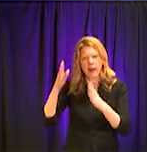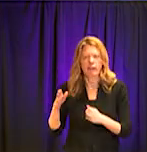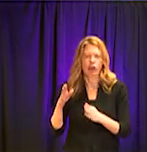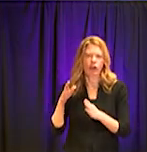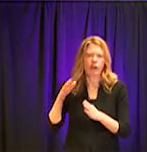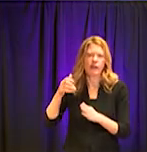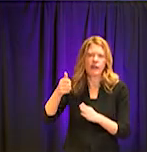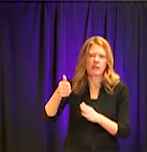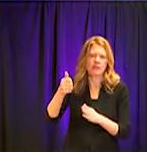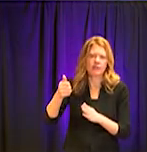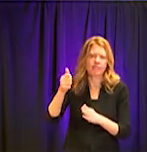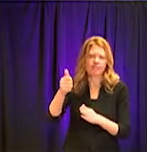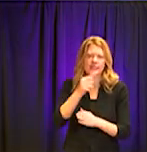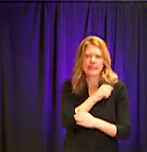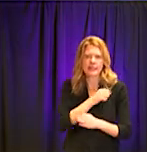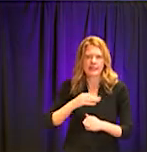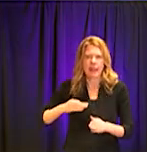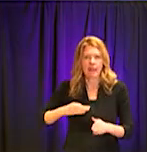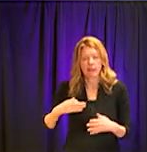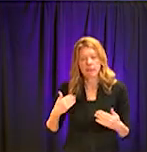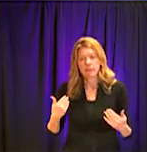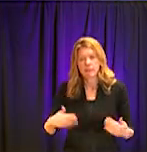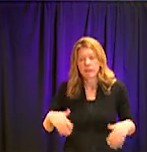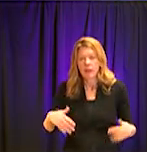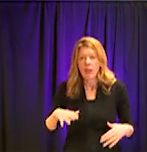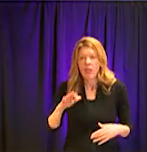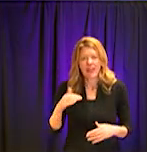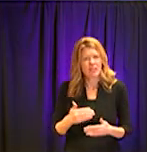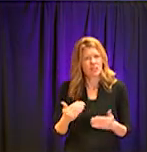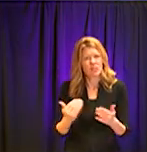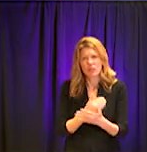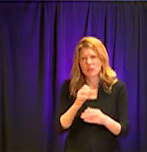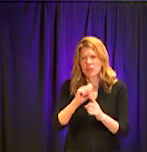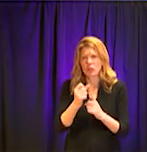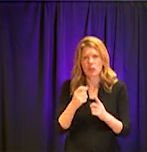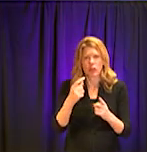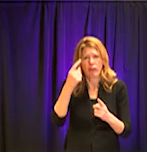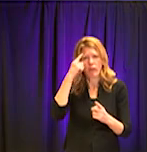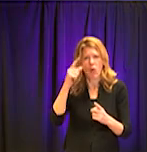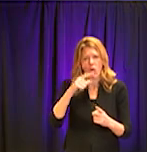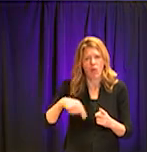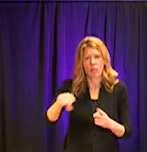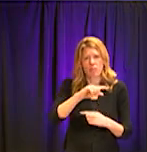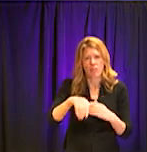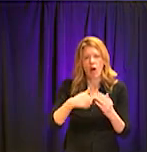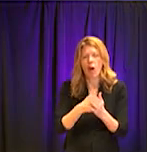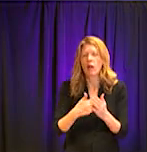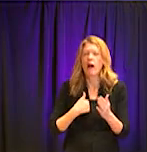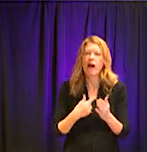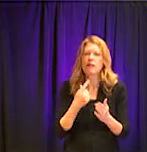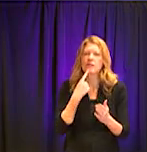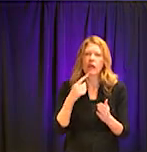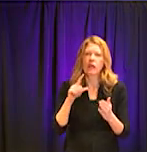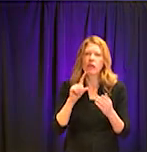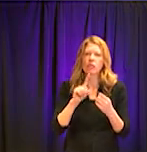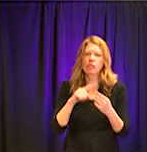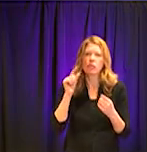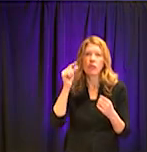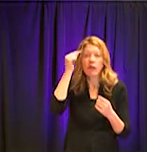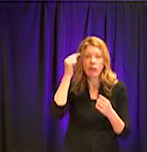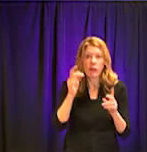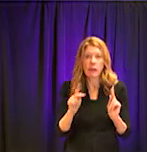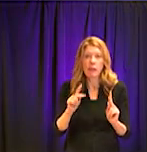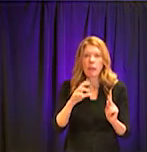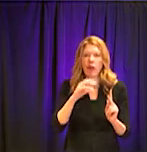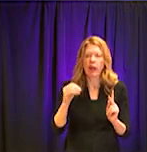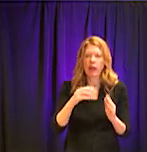It's a novel crisis. And therefore, I said to my leadership team, you know, one of the greatest vulnerabilities that you have when you're dealing with